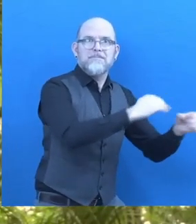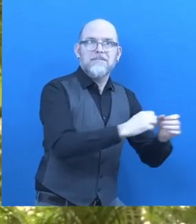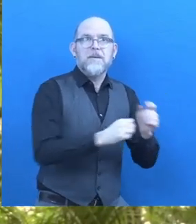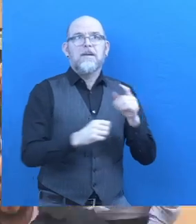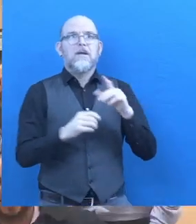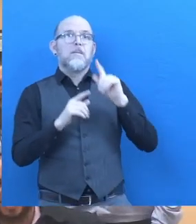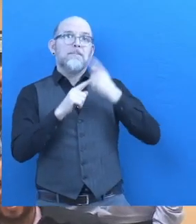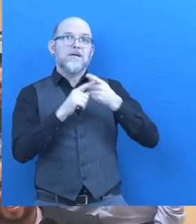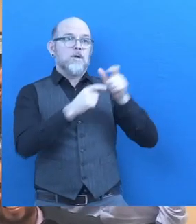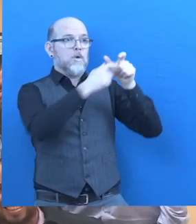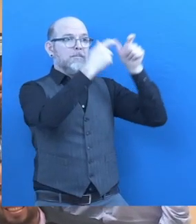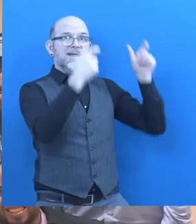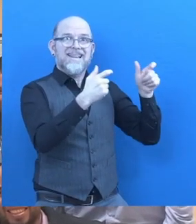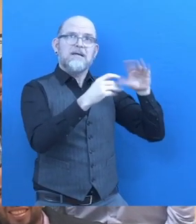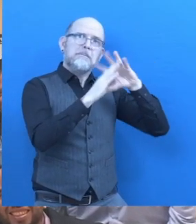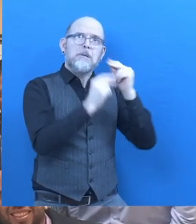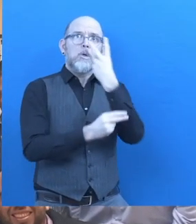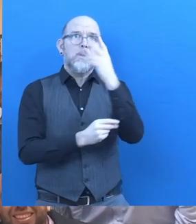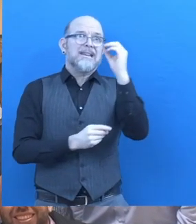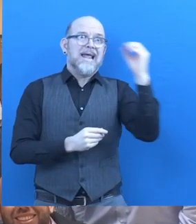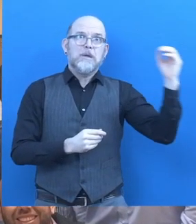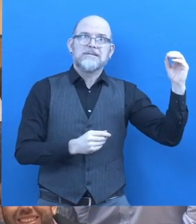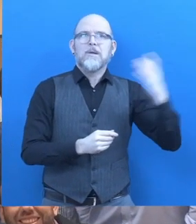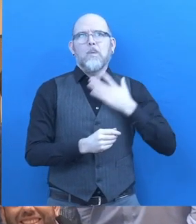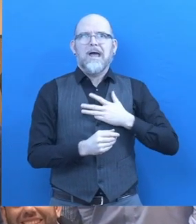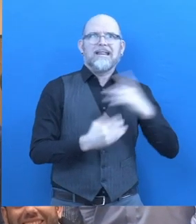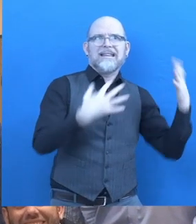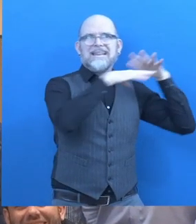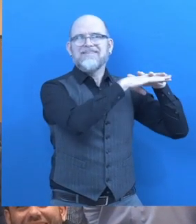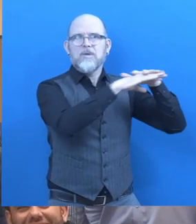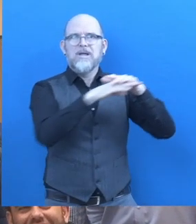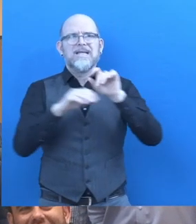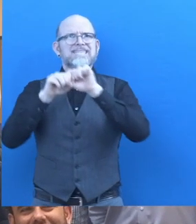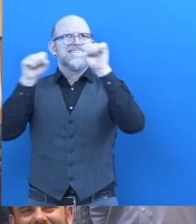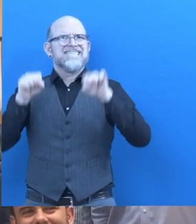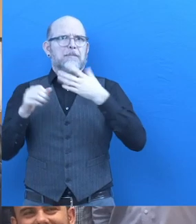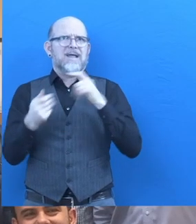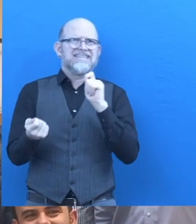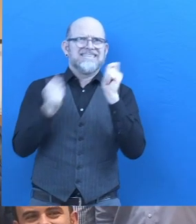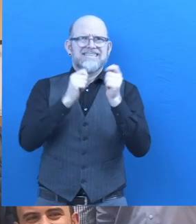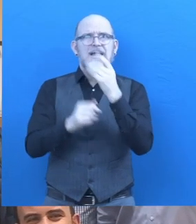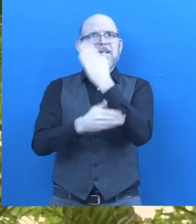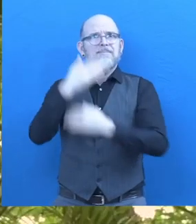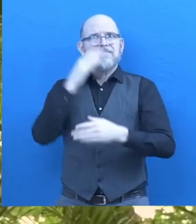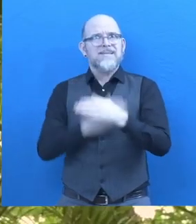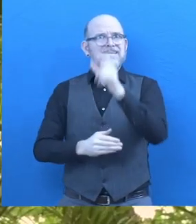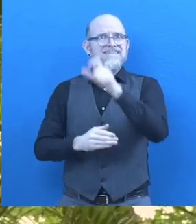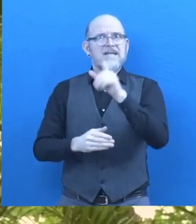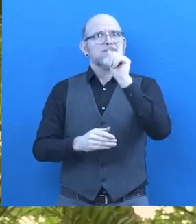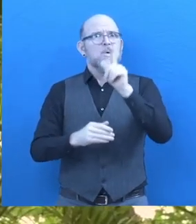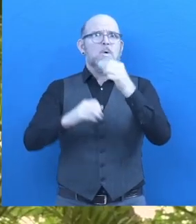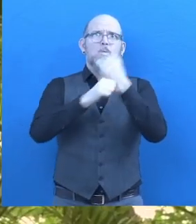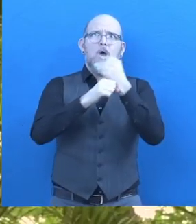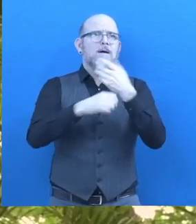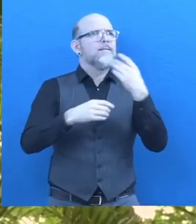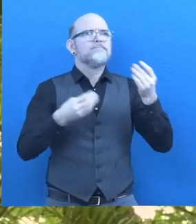companies. Our goal is to create a systemic change, empowering the employment of persons with disabilities by influencing